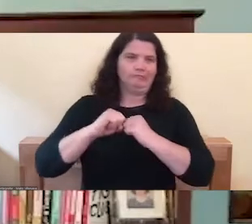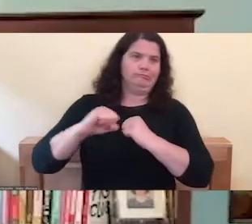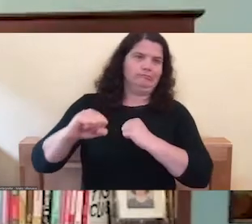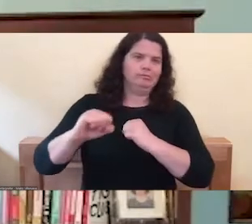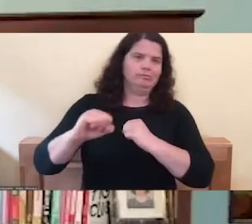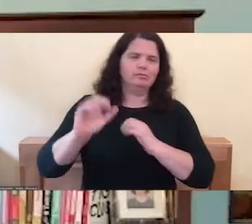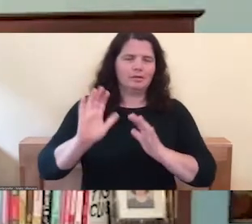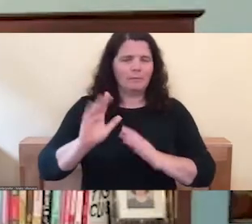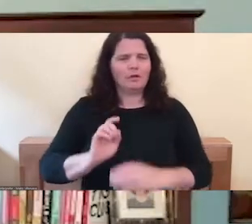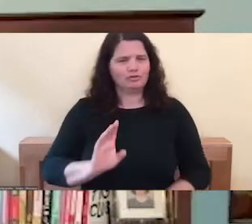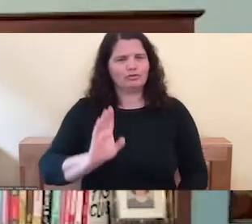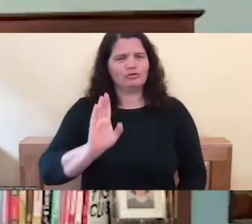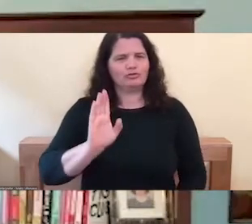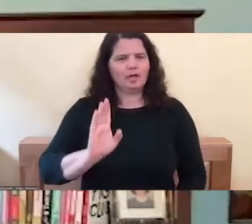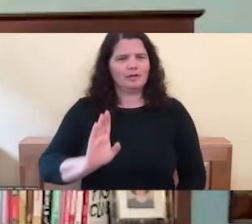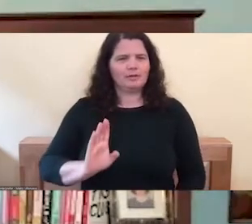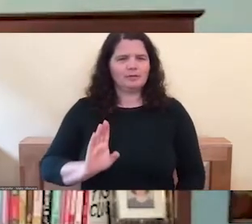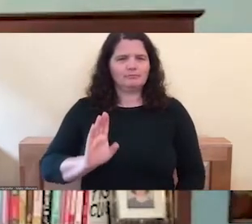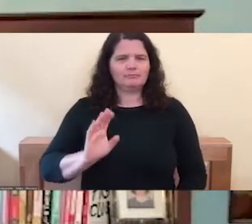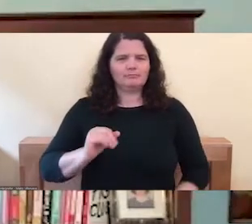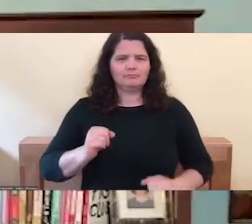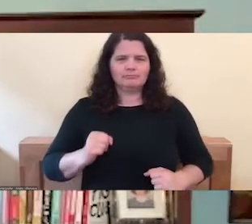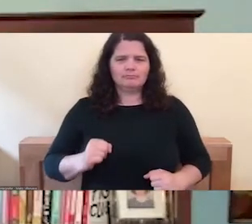Really straighten out your spine.